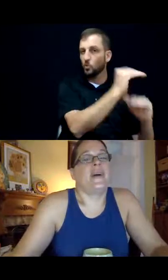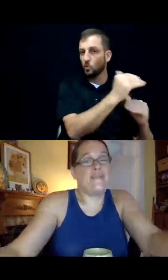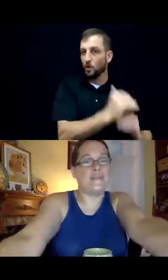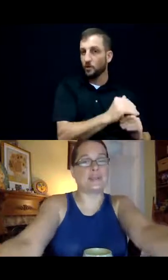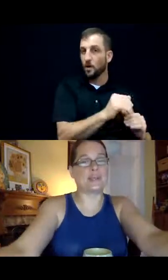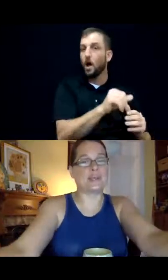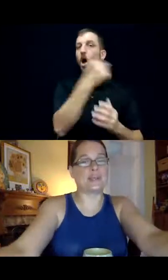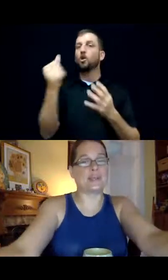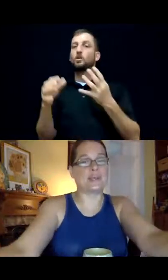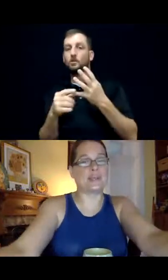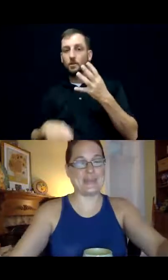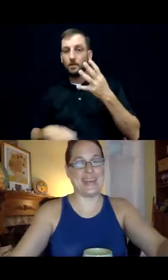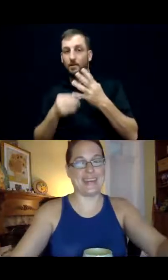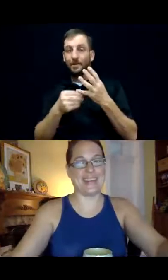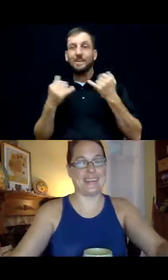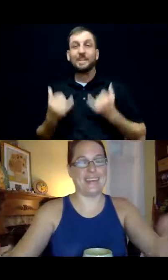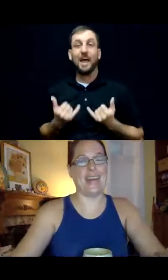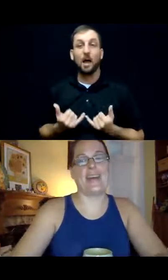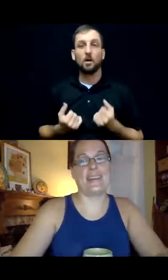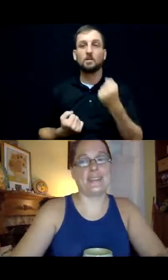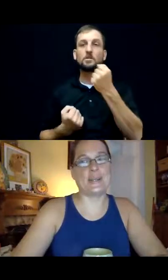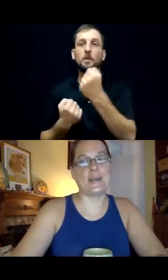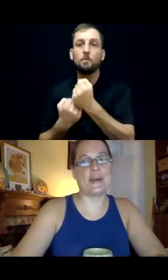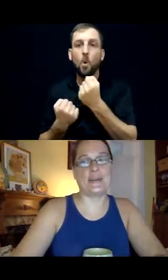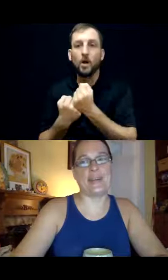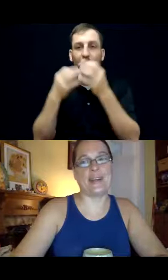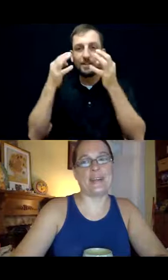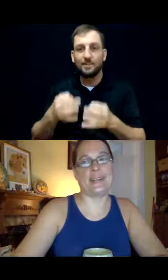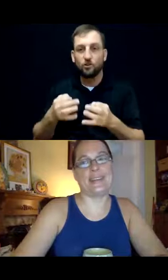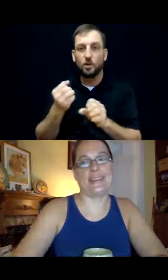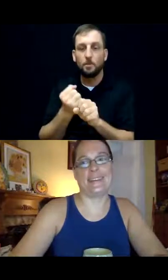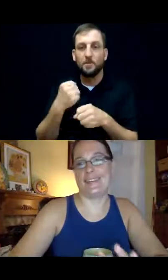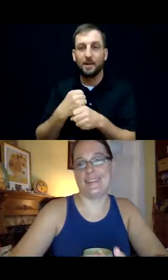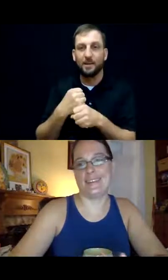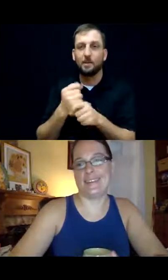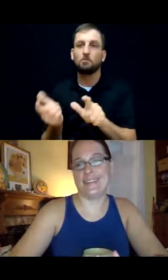now have supported decision-making. And I'll turn it back over to Ashley.